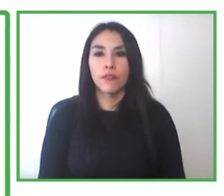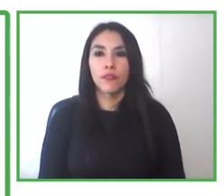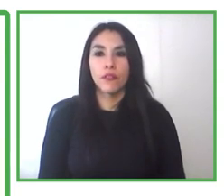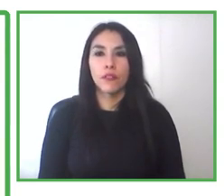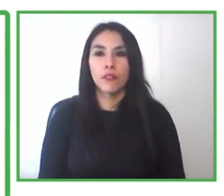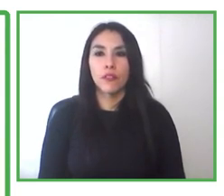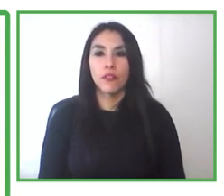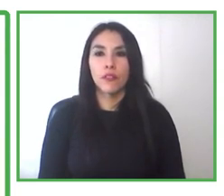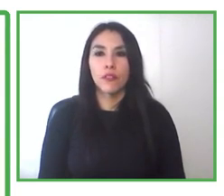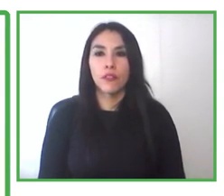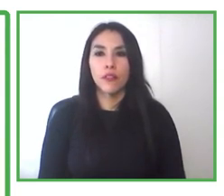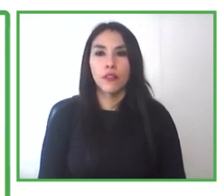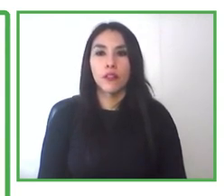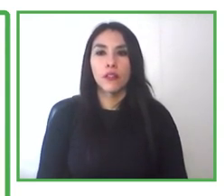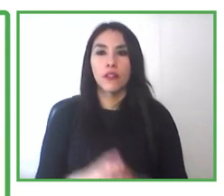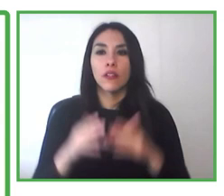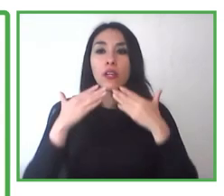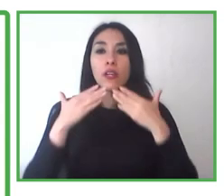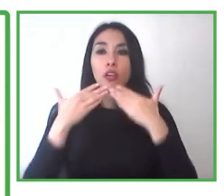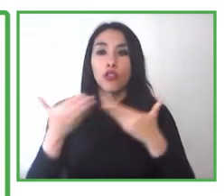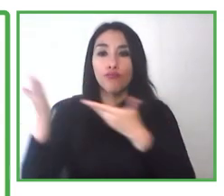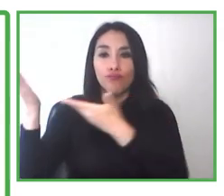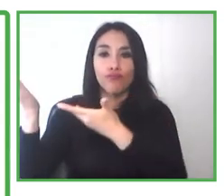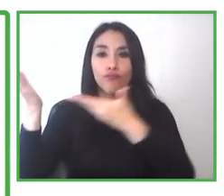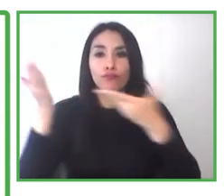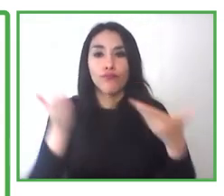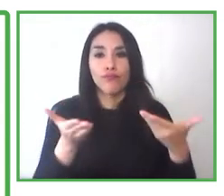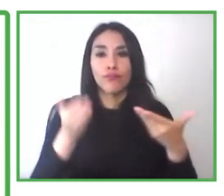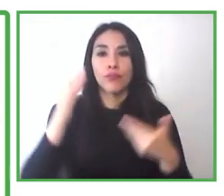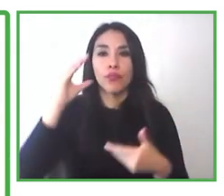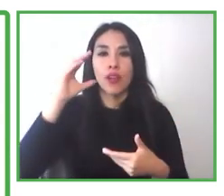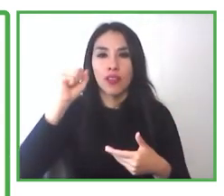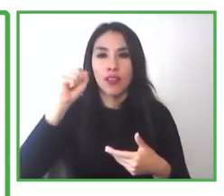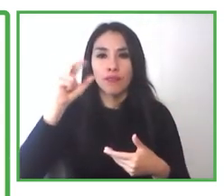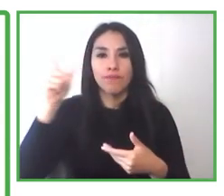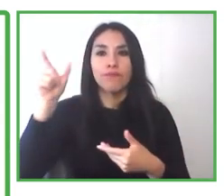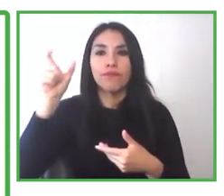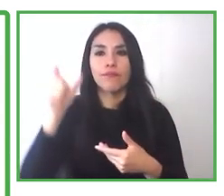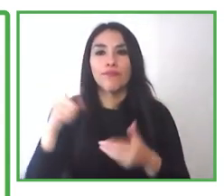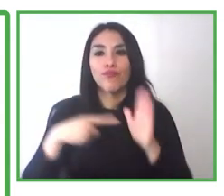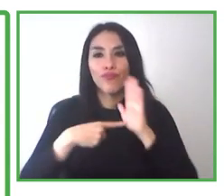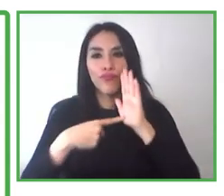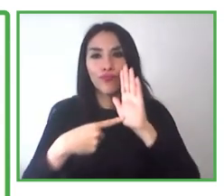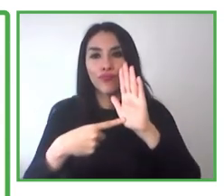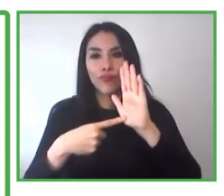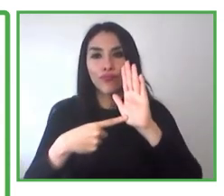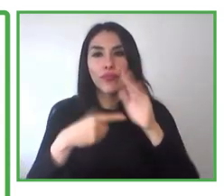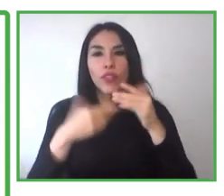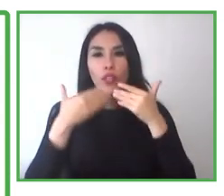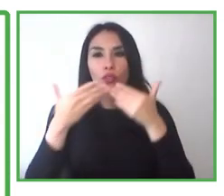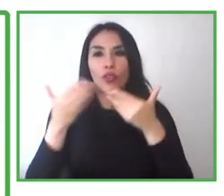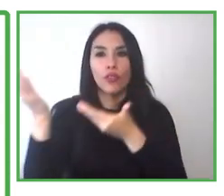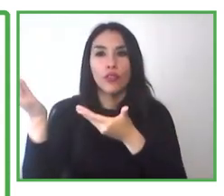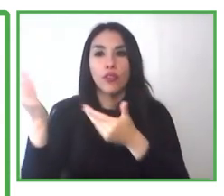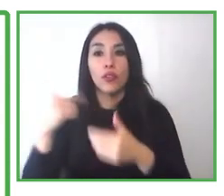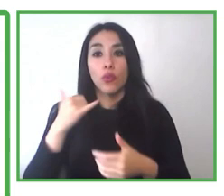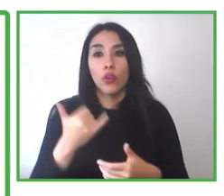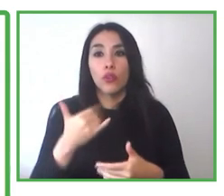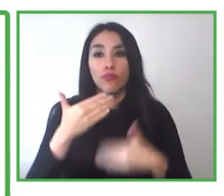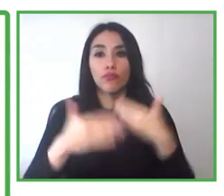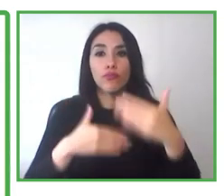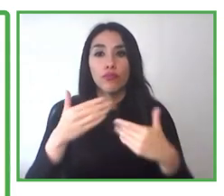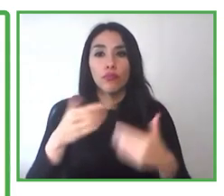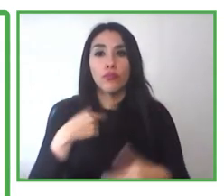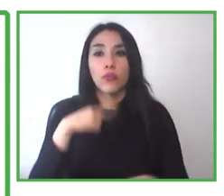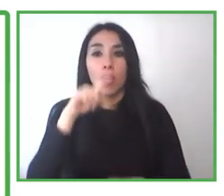Thank you very much, Canerva, for your presentation. We will ask you a few questions after the next